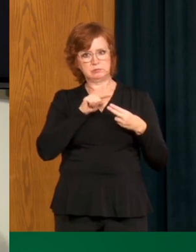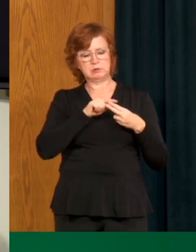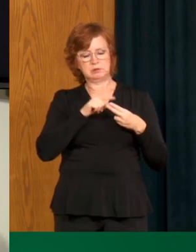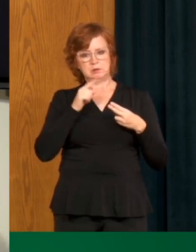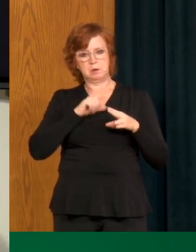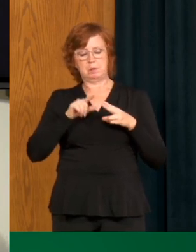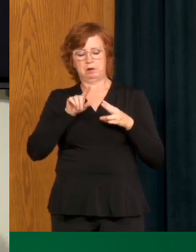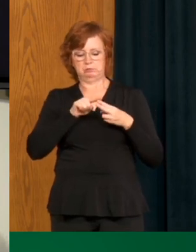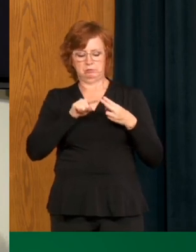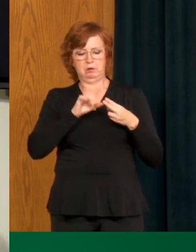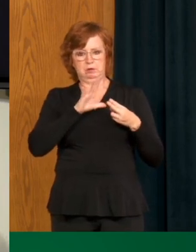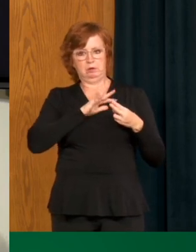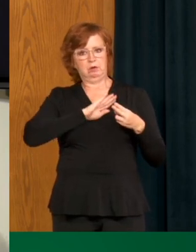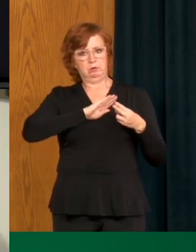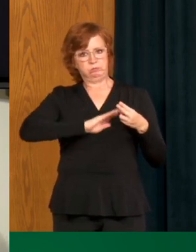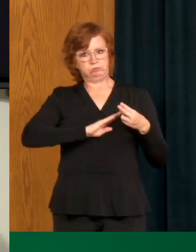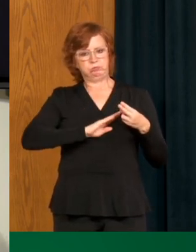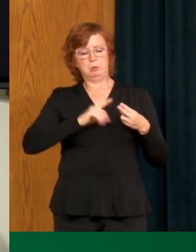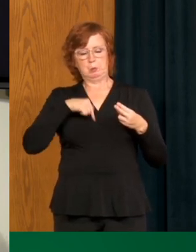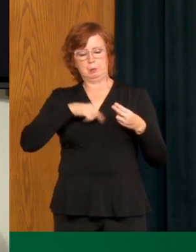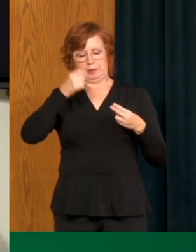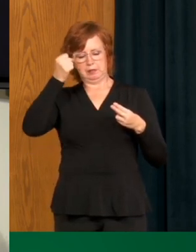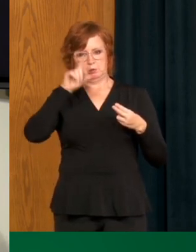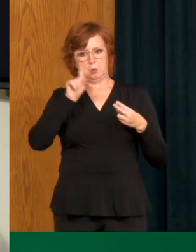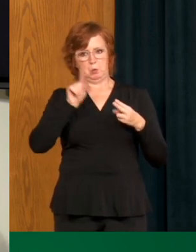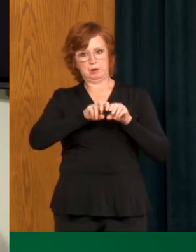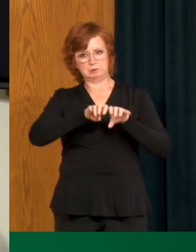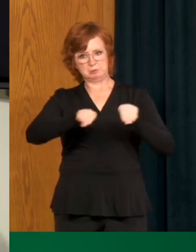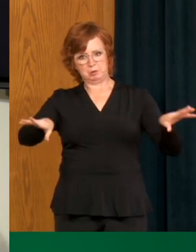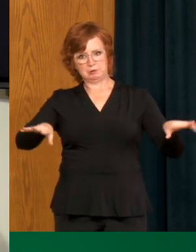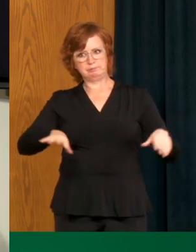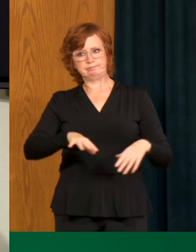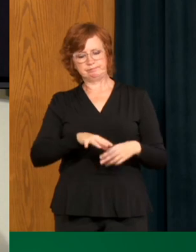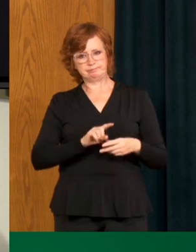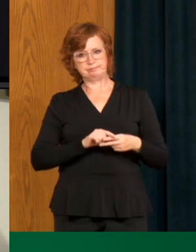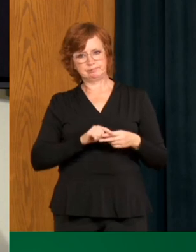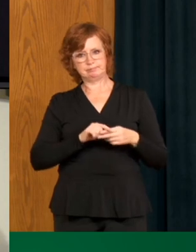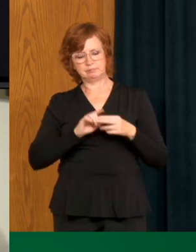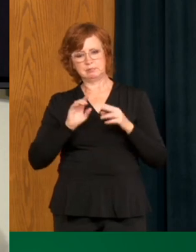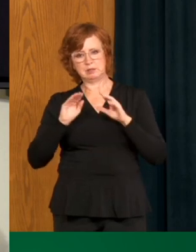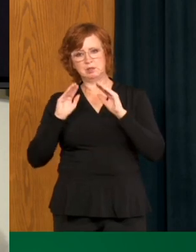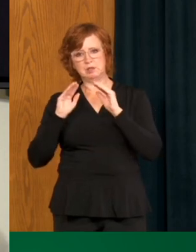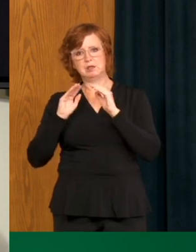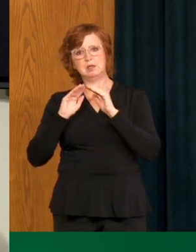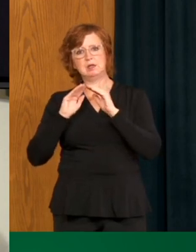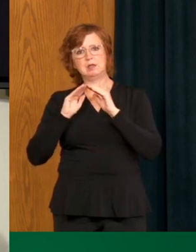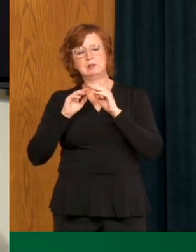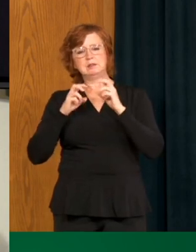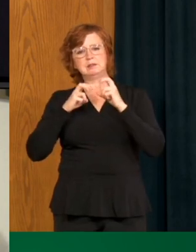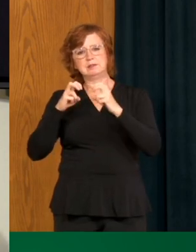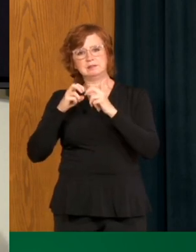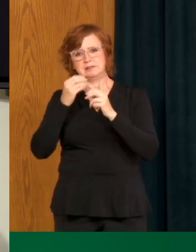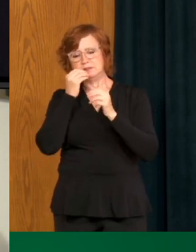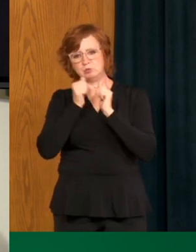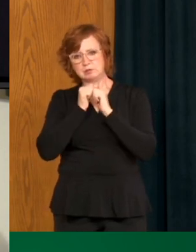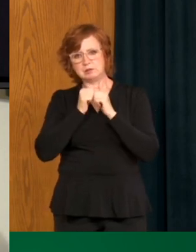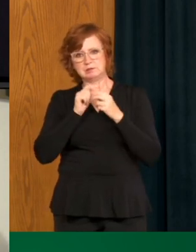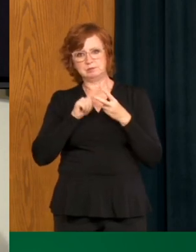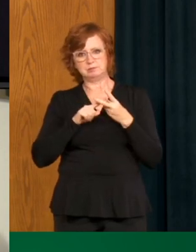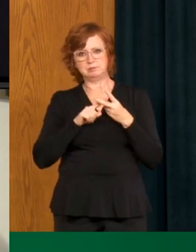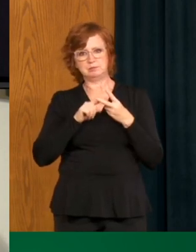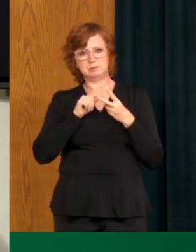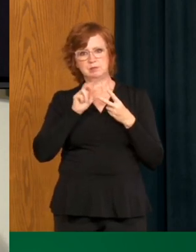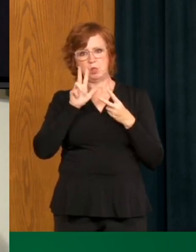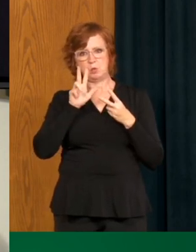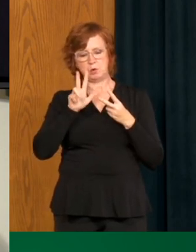We understand that the transmission is primarily happening within human living settings. Obviously, reproductive number, even half of that,